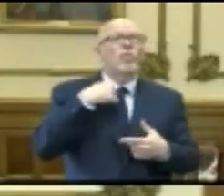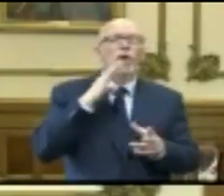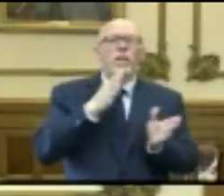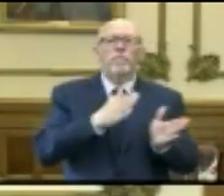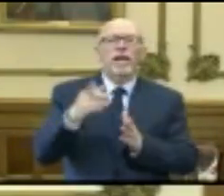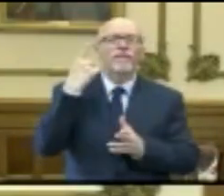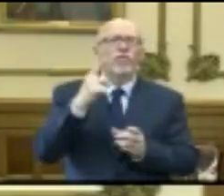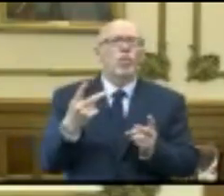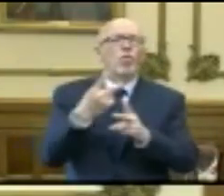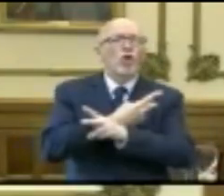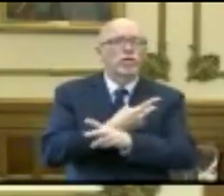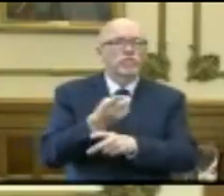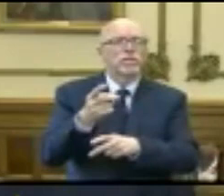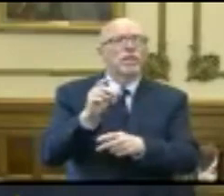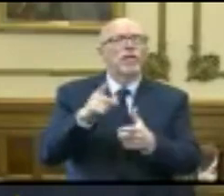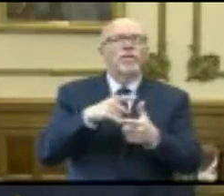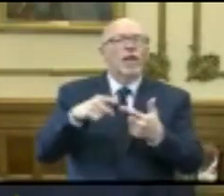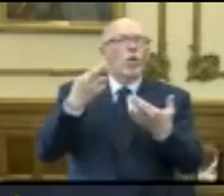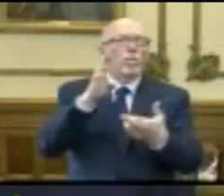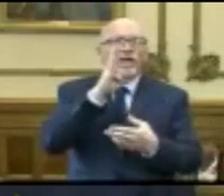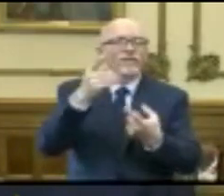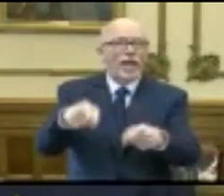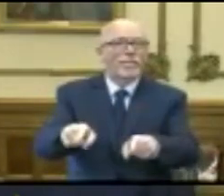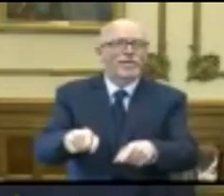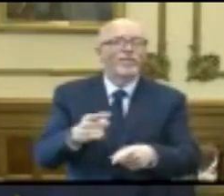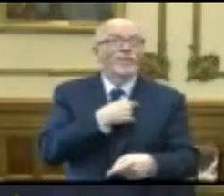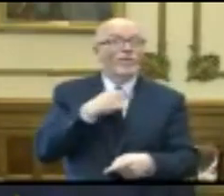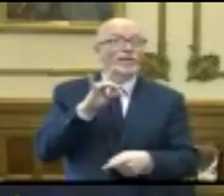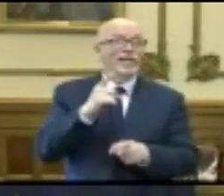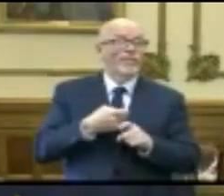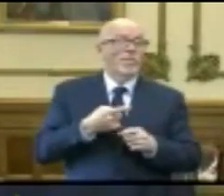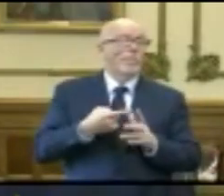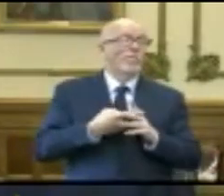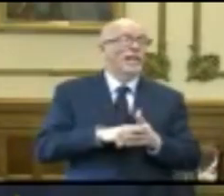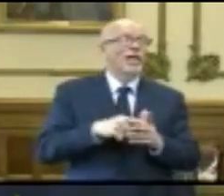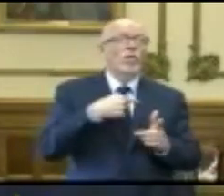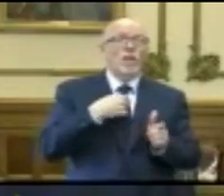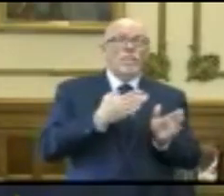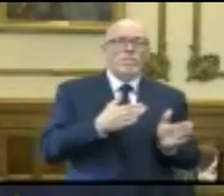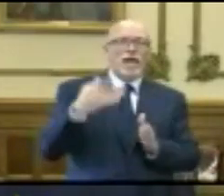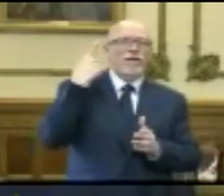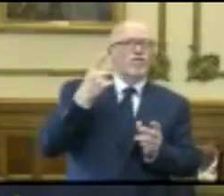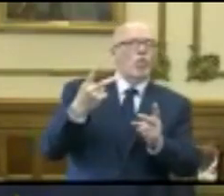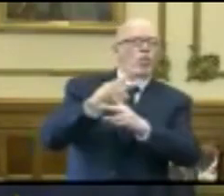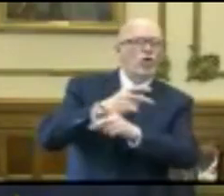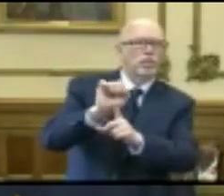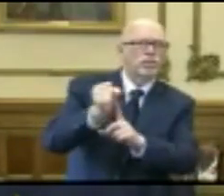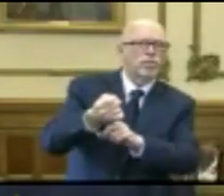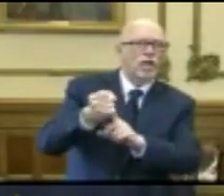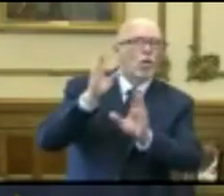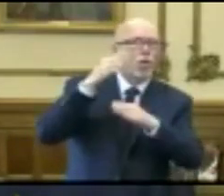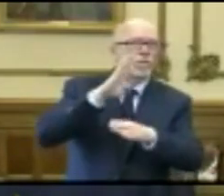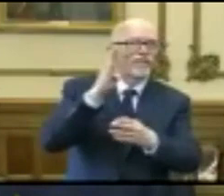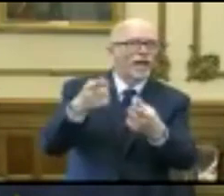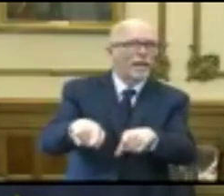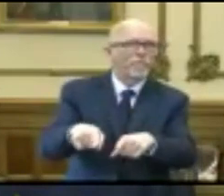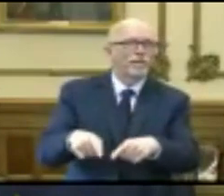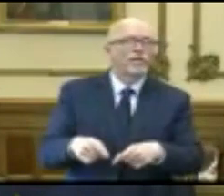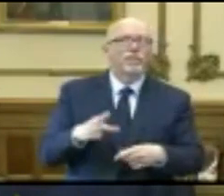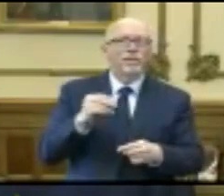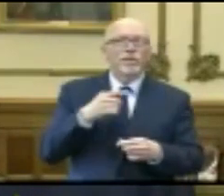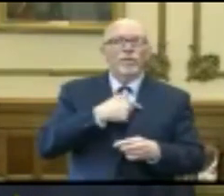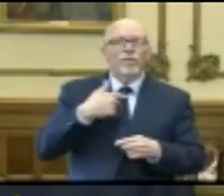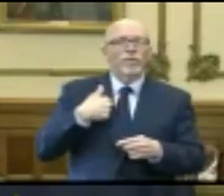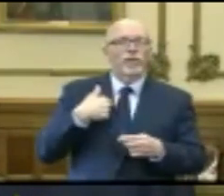worst so we hopefully don't get there, and that's exactly what we did from day one, and that's exactly the position we find ourselves in. We